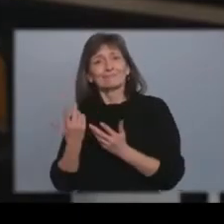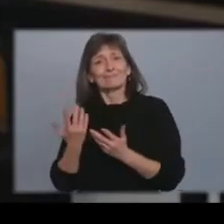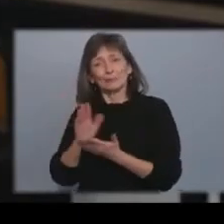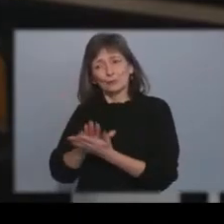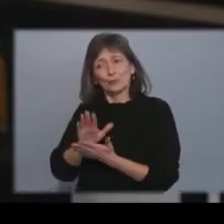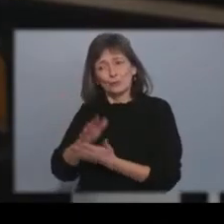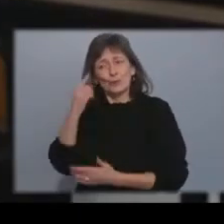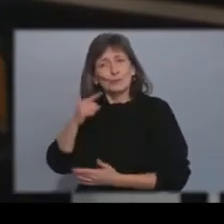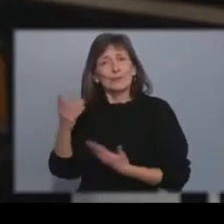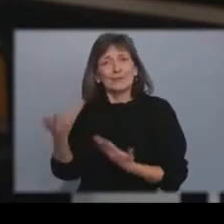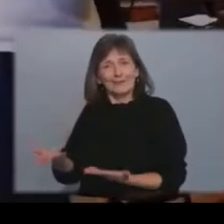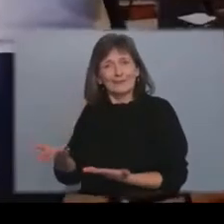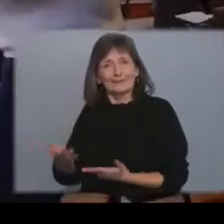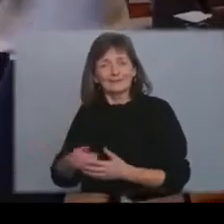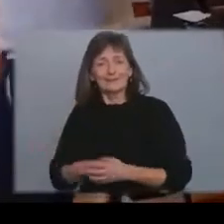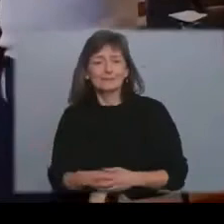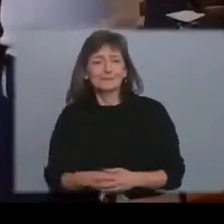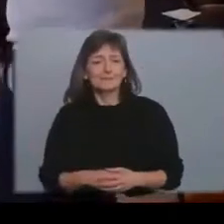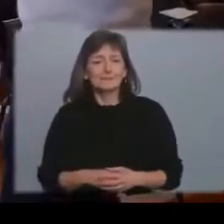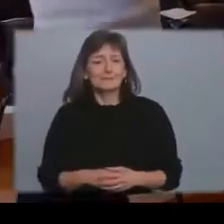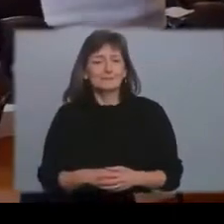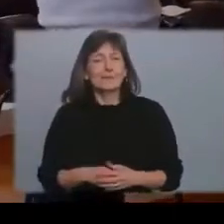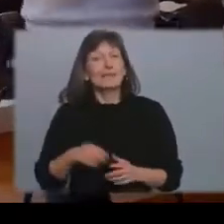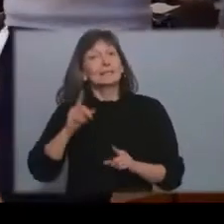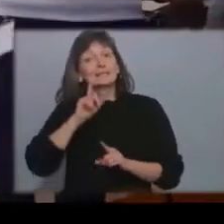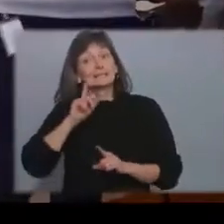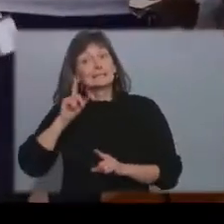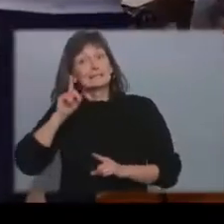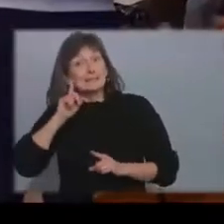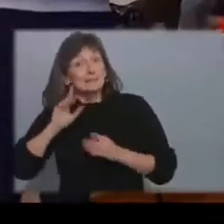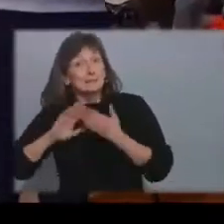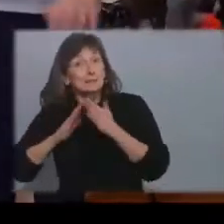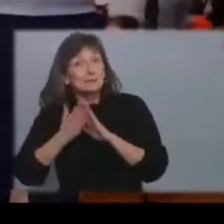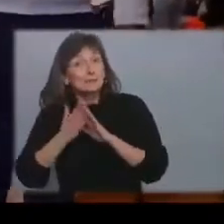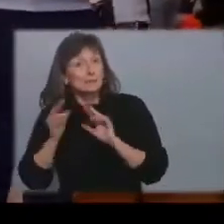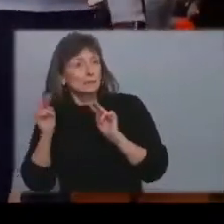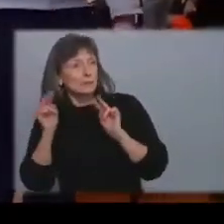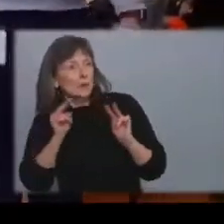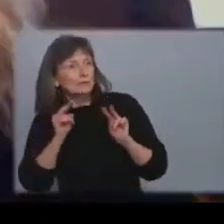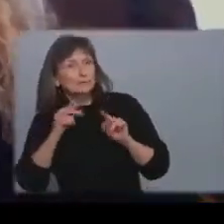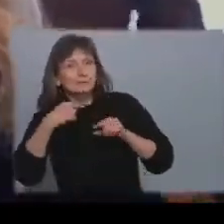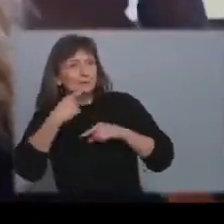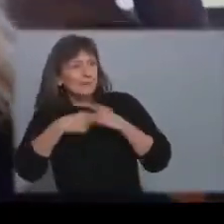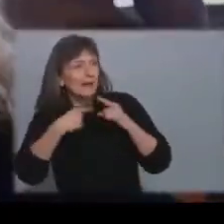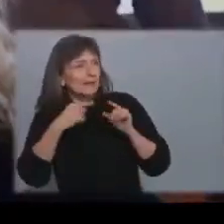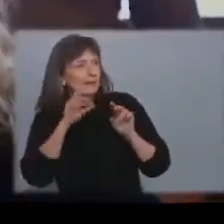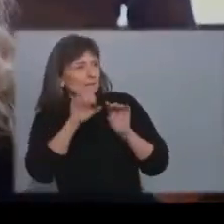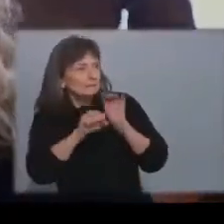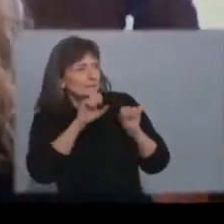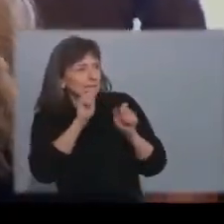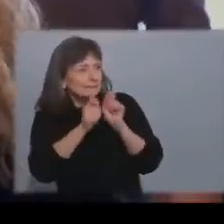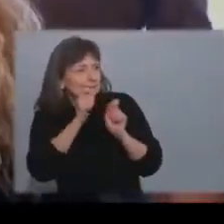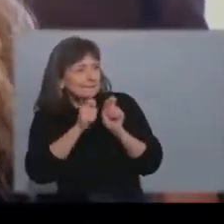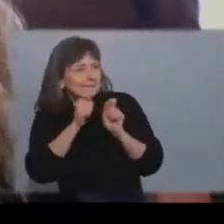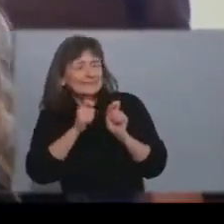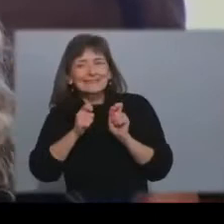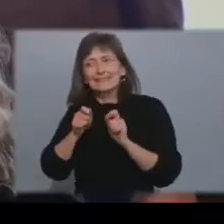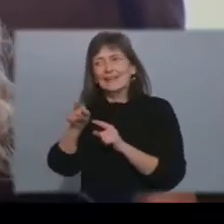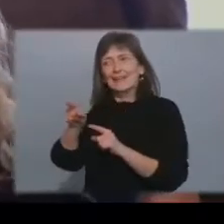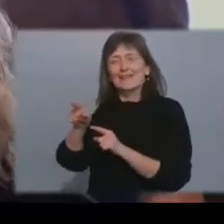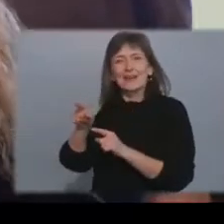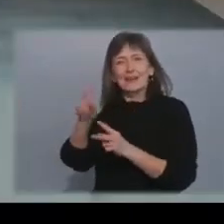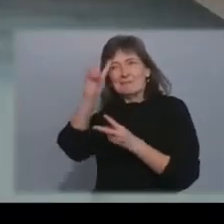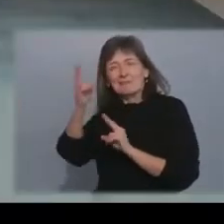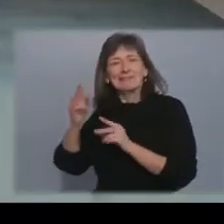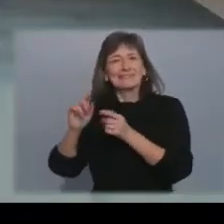meant something to the deaf community um every little movement that mattered um we had to edit it a few times you know change